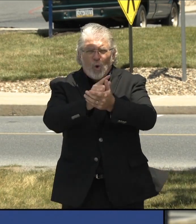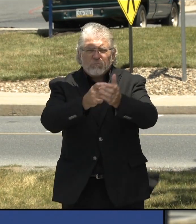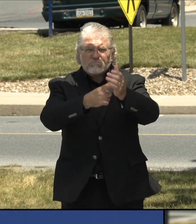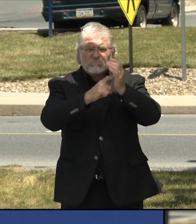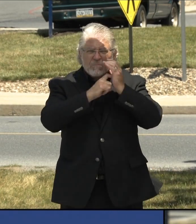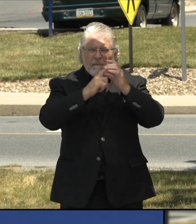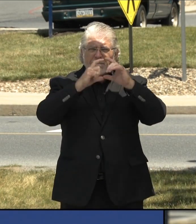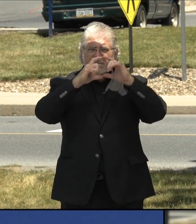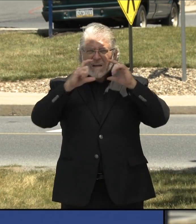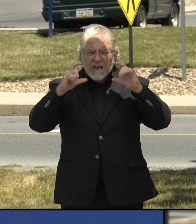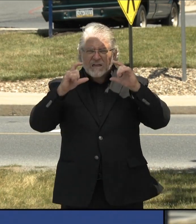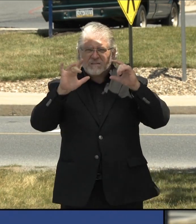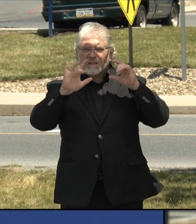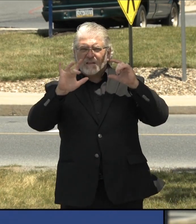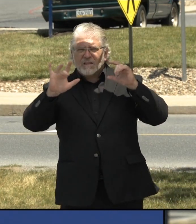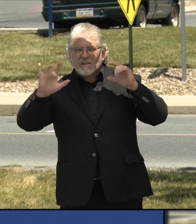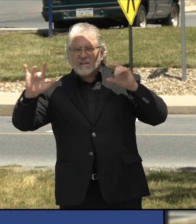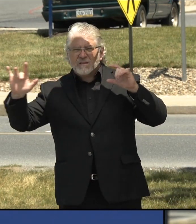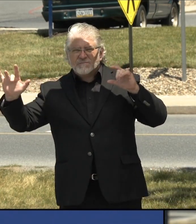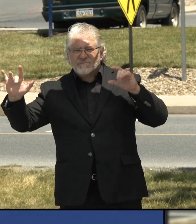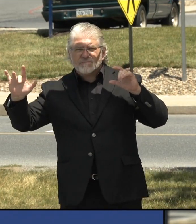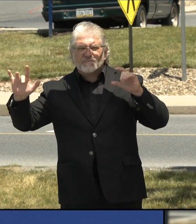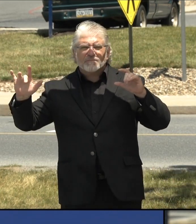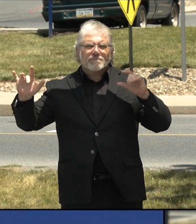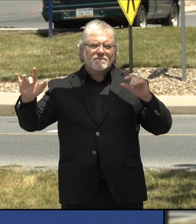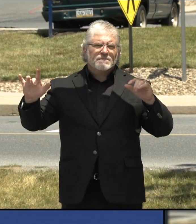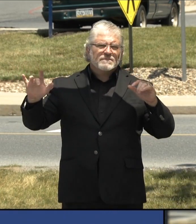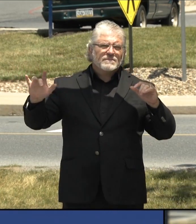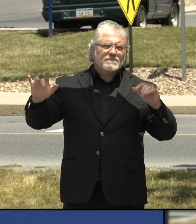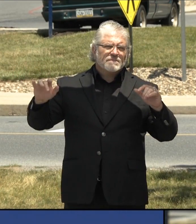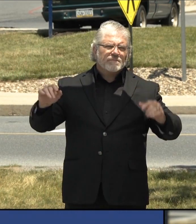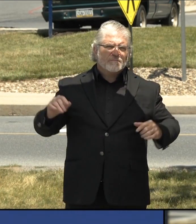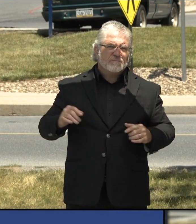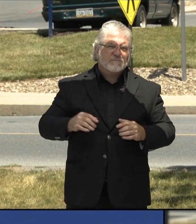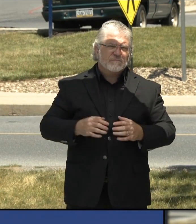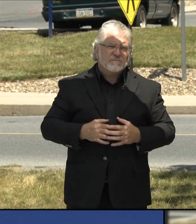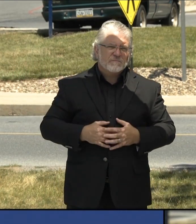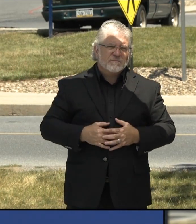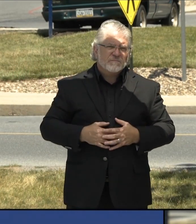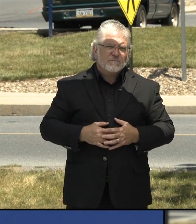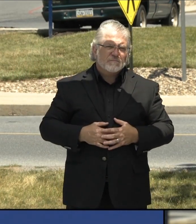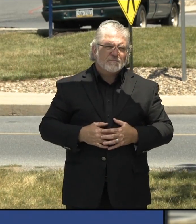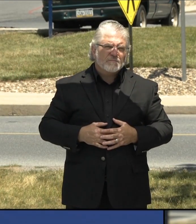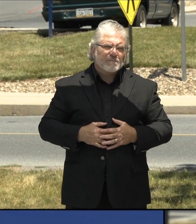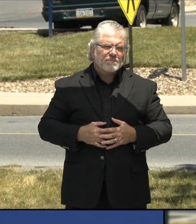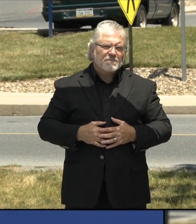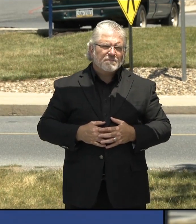penalty is if somebody would be prosecuted? No, I don't. Rachel, do you know what the penalty is?